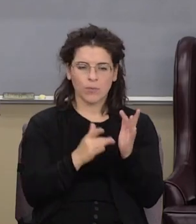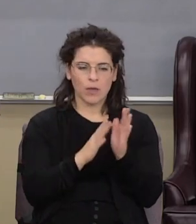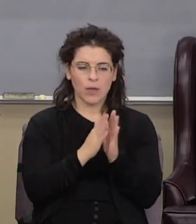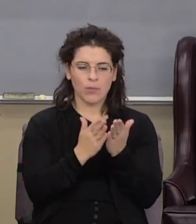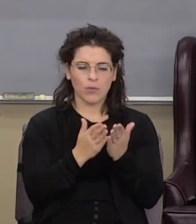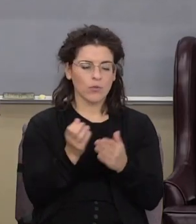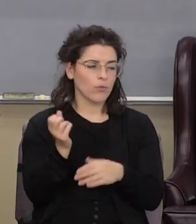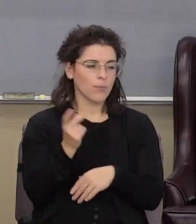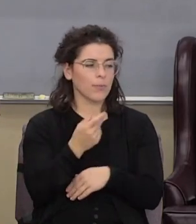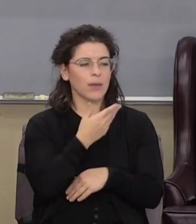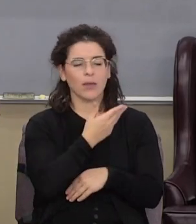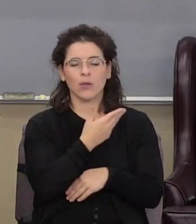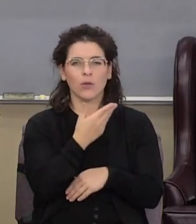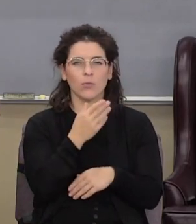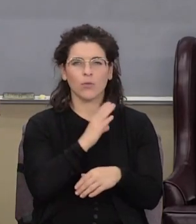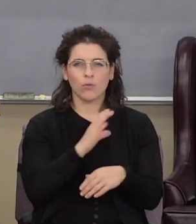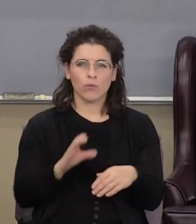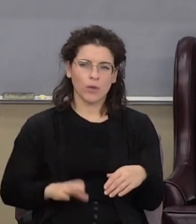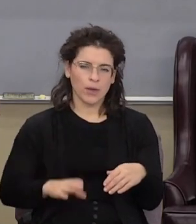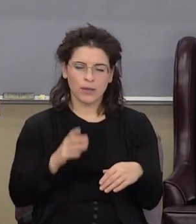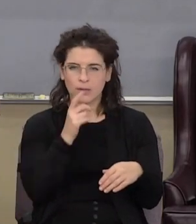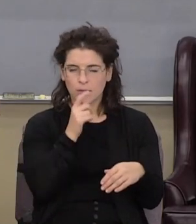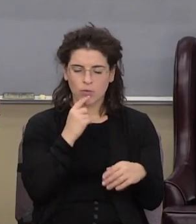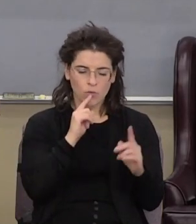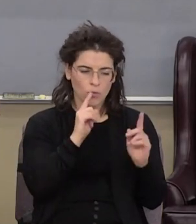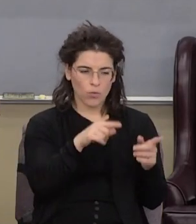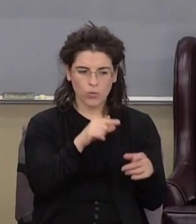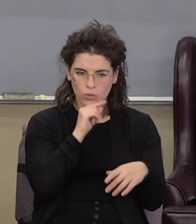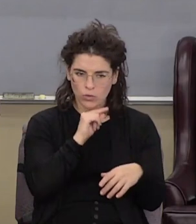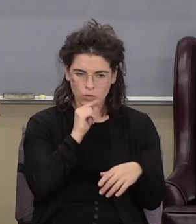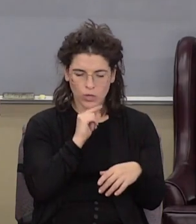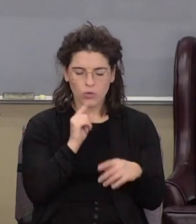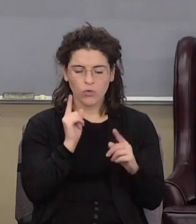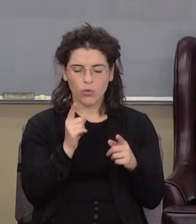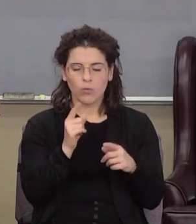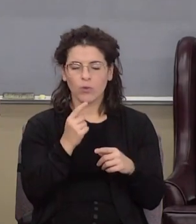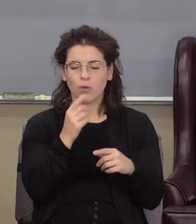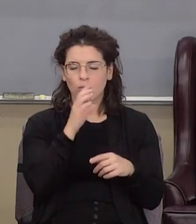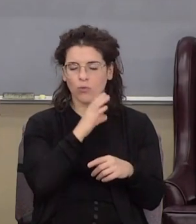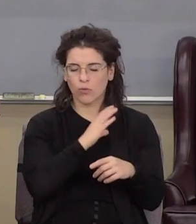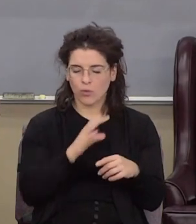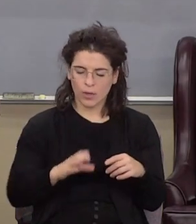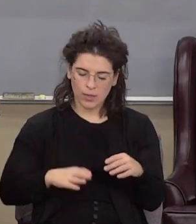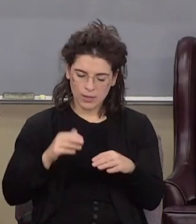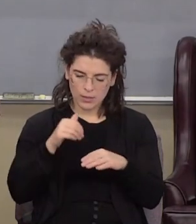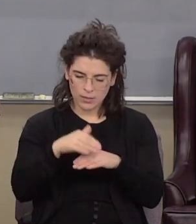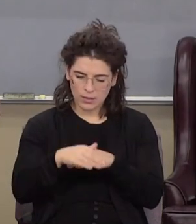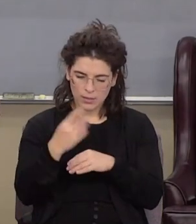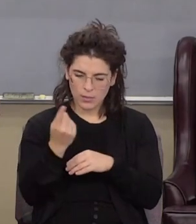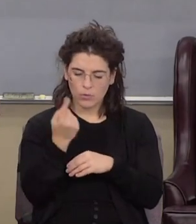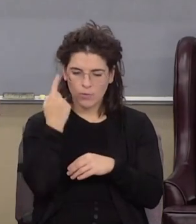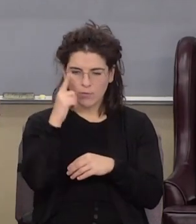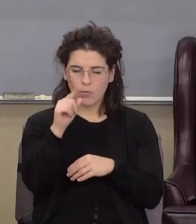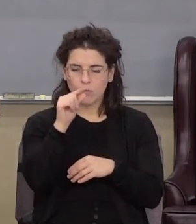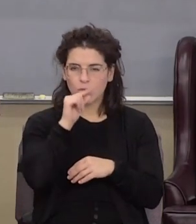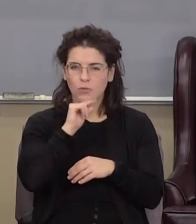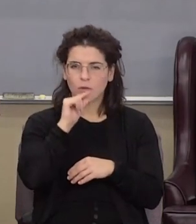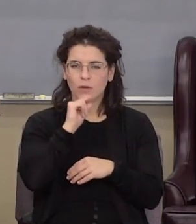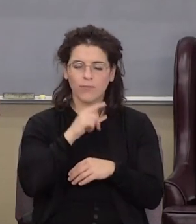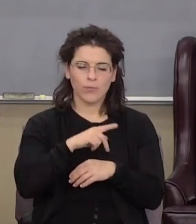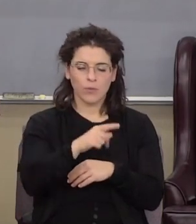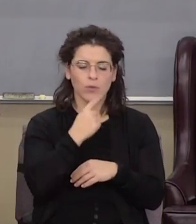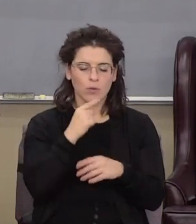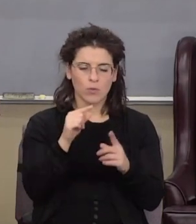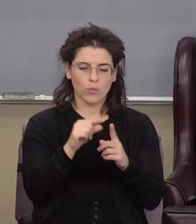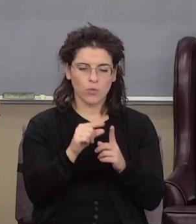don't go back here to a place where Christ said don't go to the Gentiles you Christ sent somebody to the Gentiles and Paul said the words that